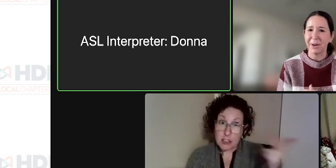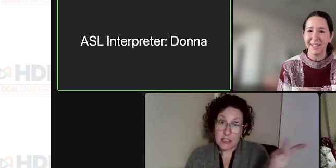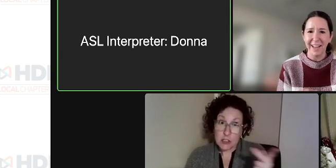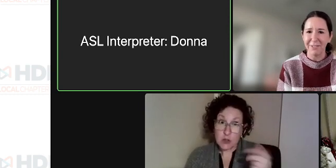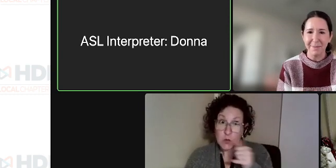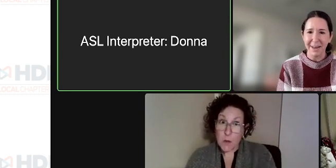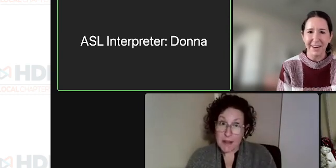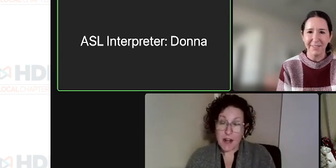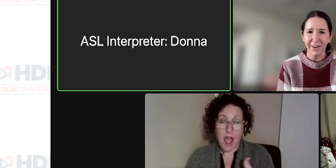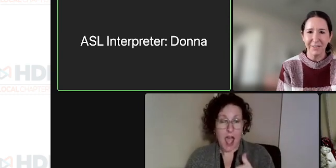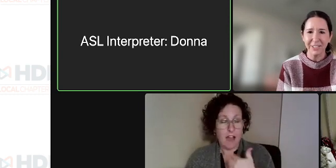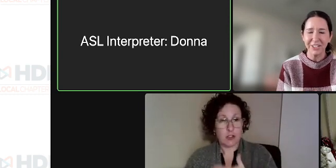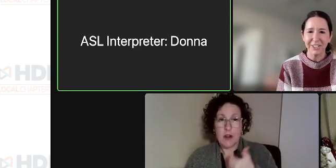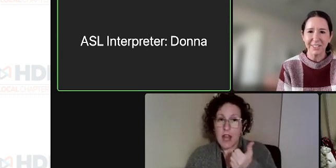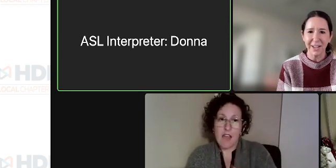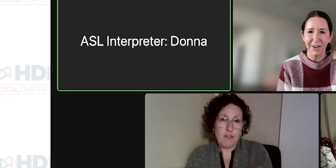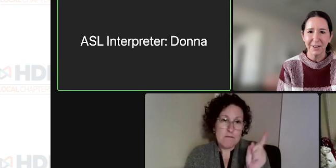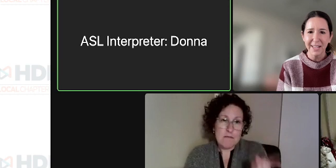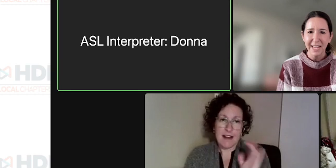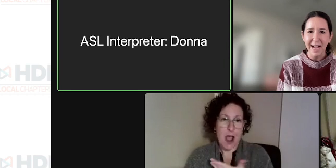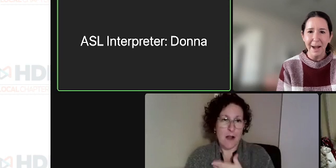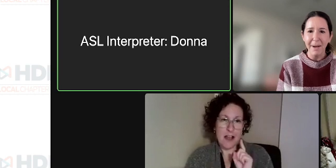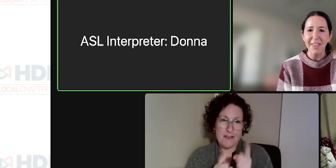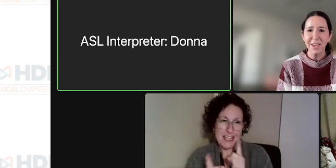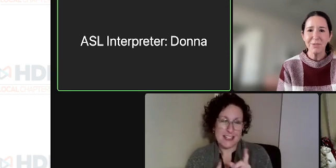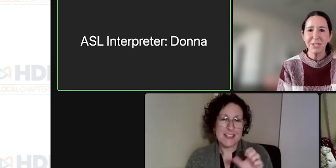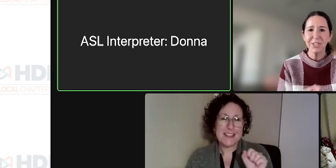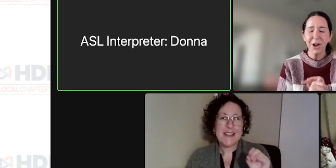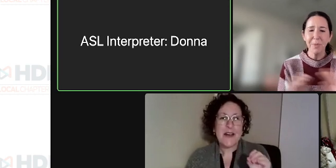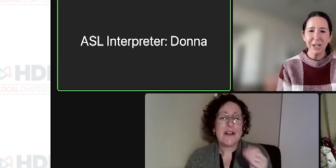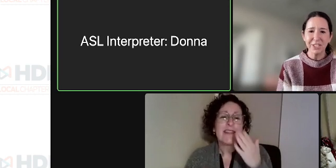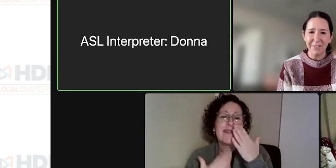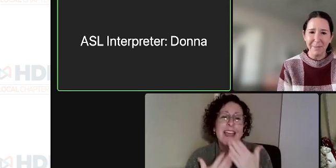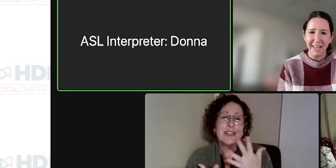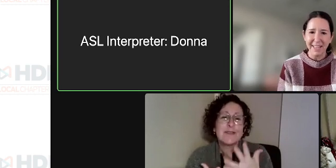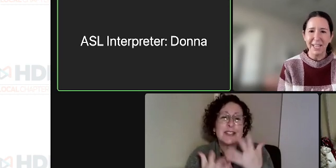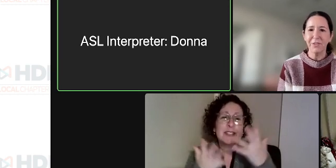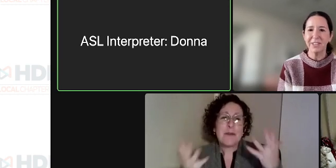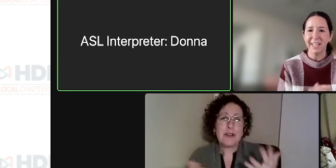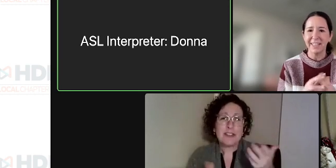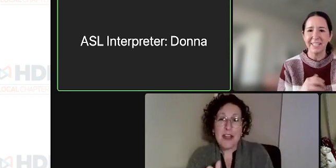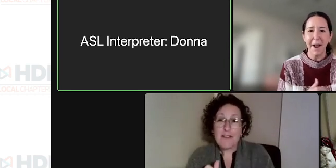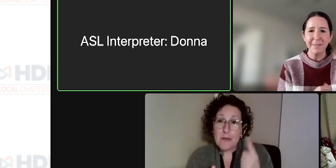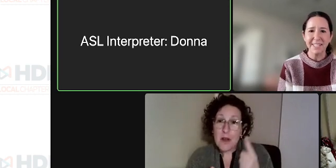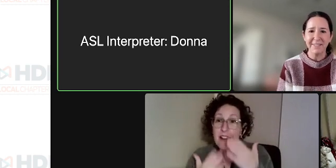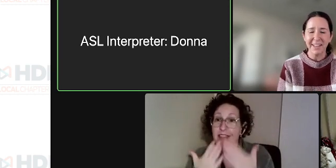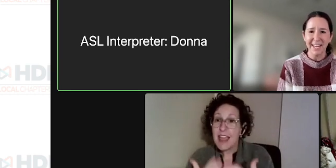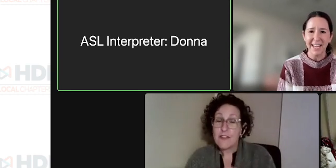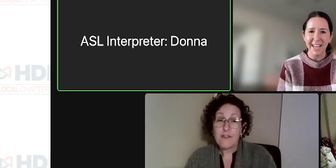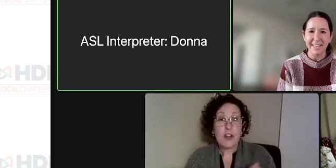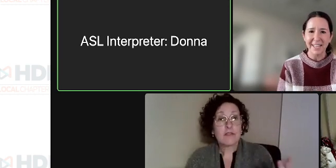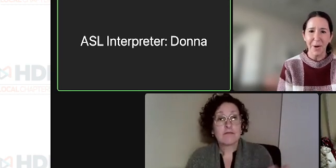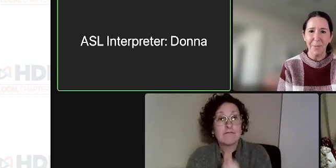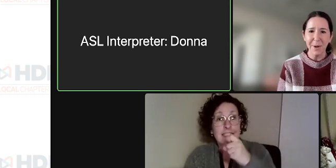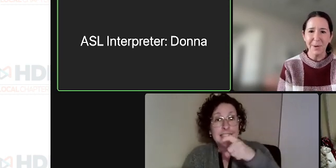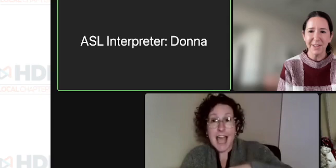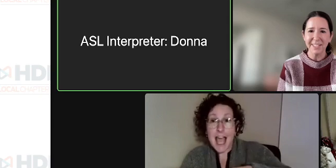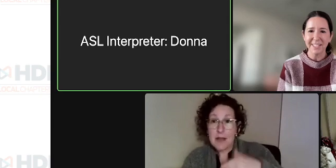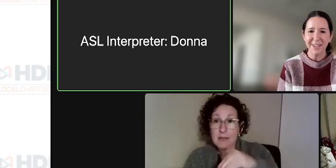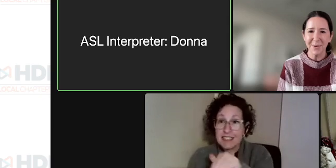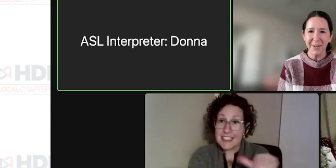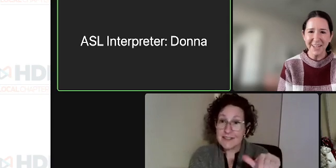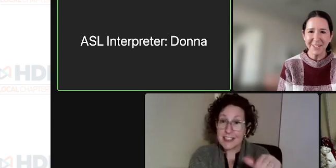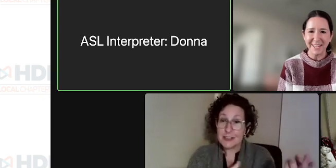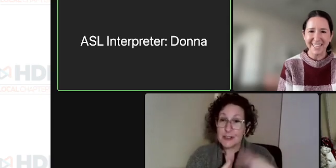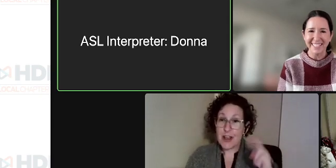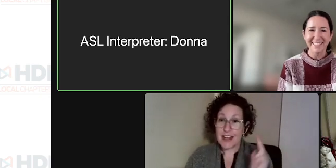i've enjoyed every minute of our conversation so um thank you so much to everybody thank you for taking the time this evening and uh we will